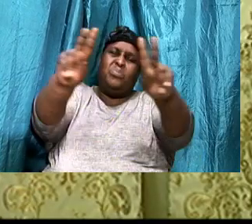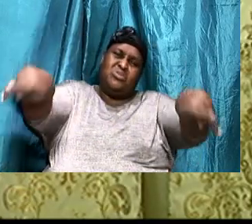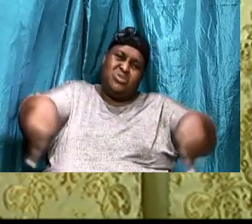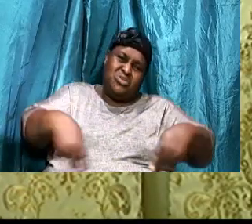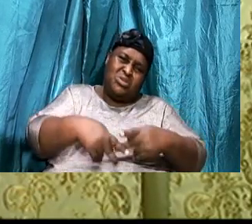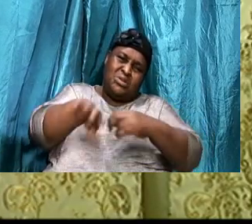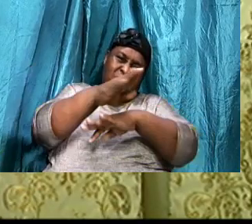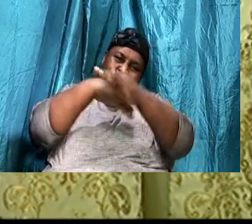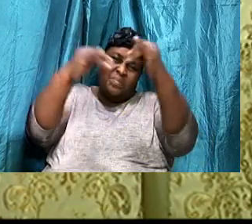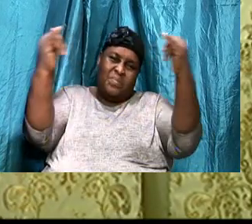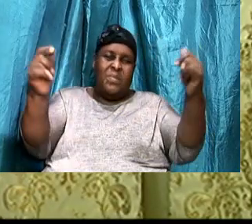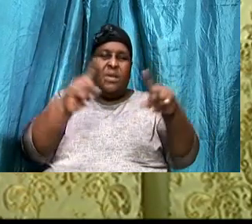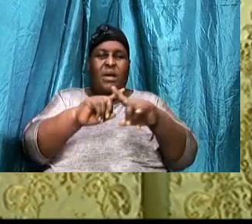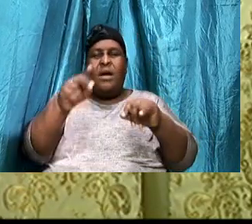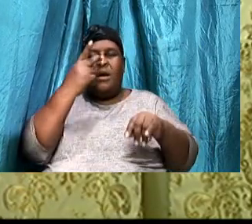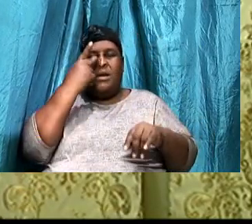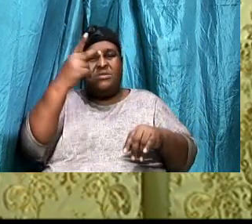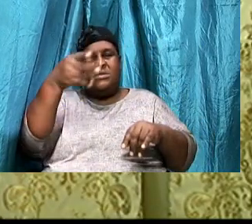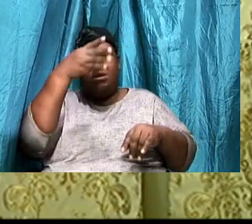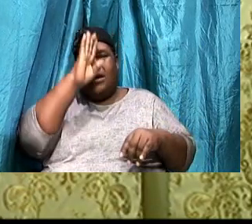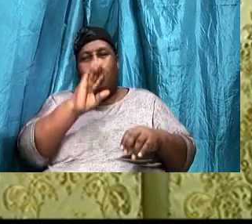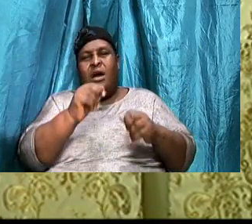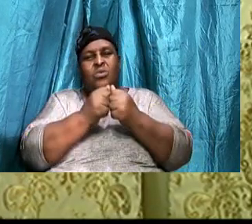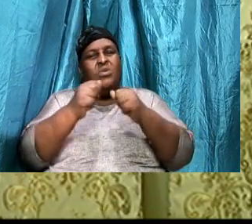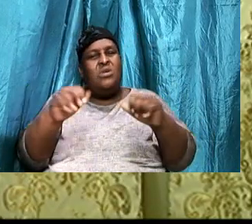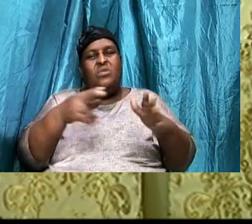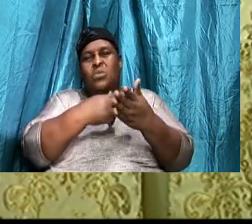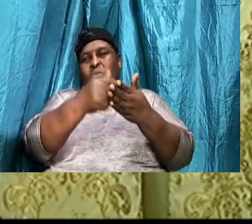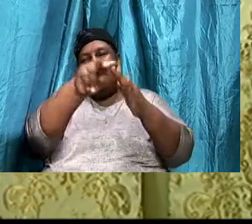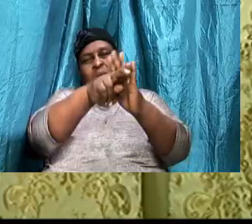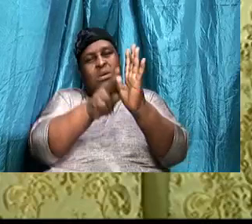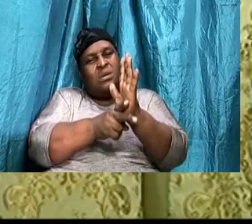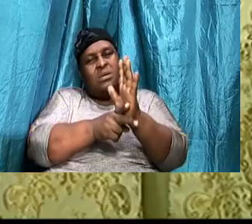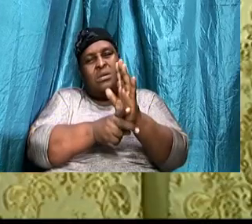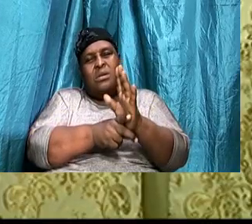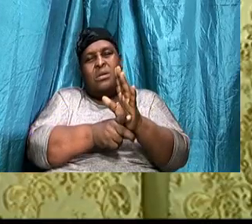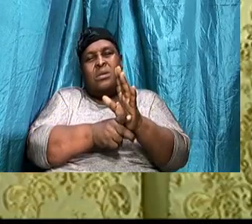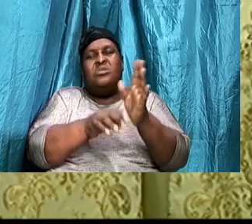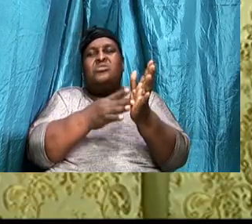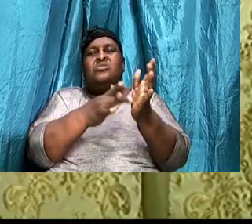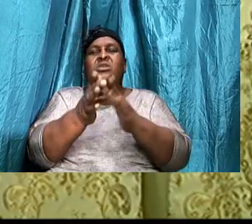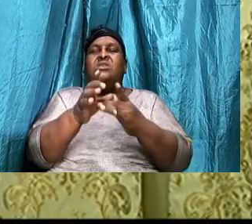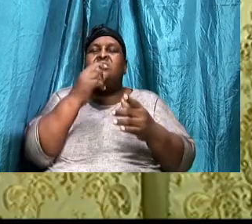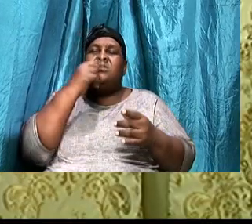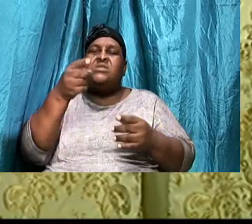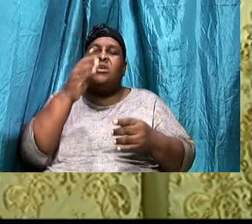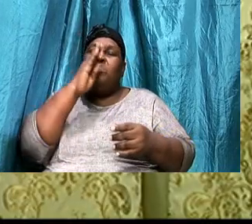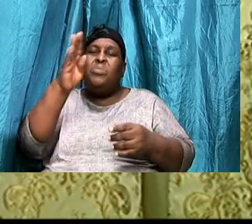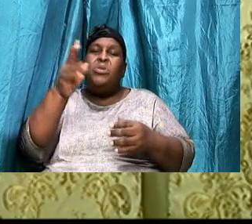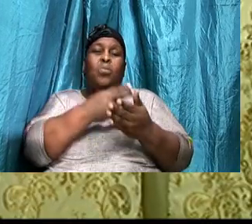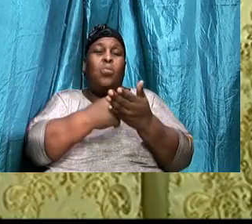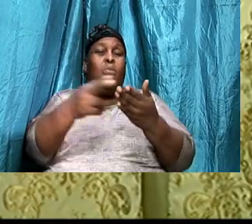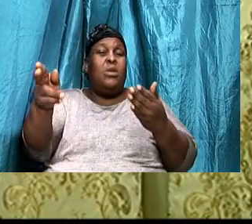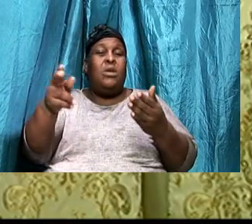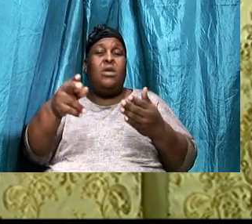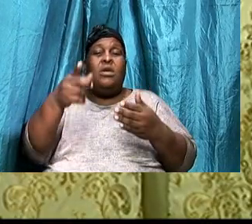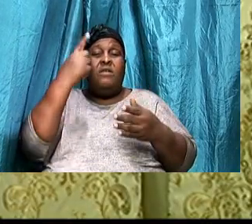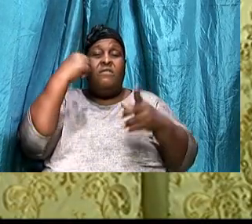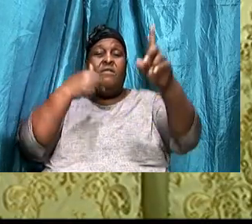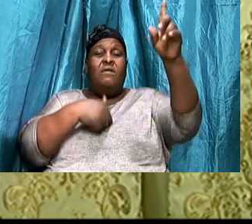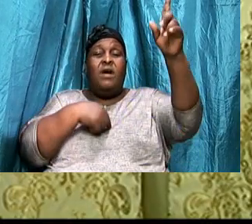God, Without holiness, He said, Be he holy, For I, The Lord, Your God, Is holy,